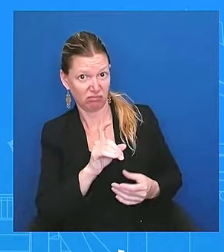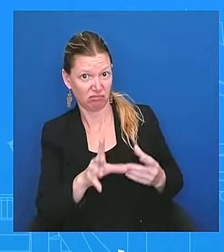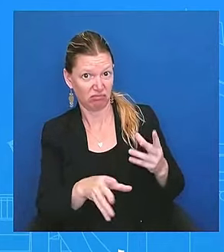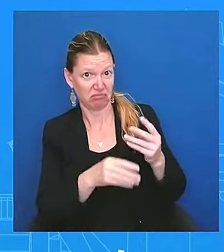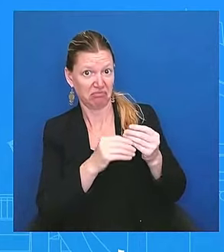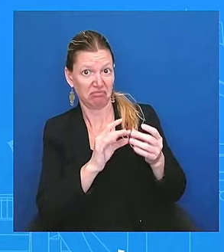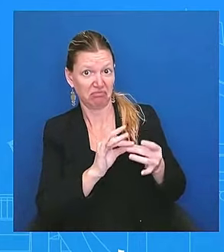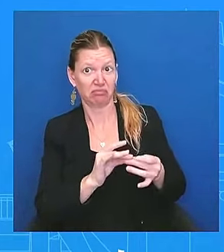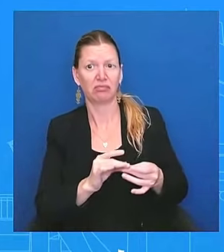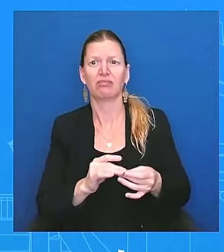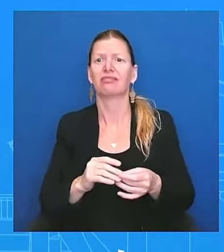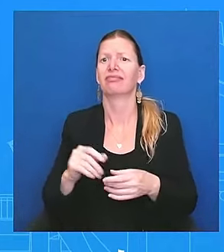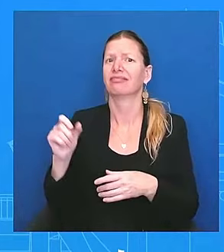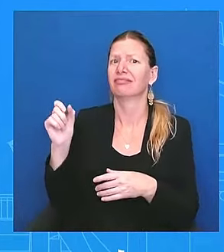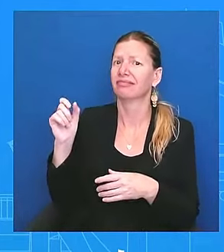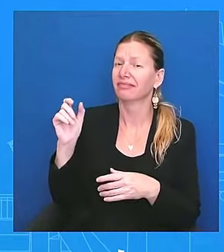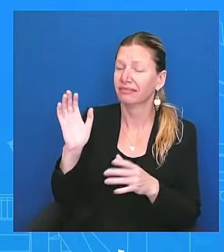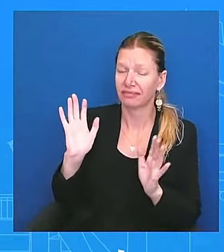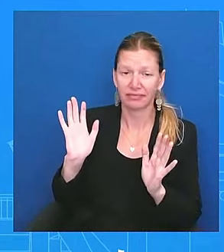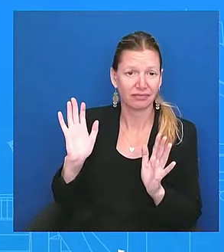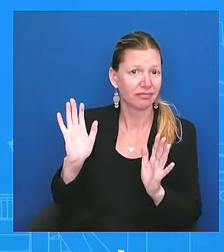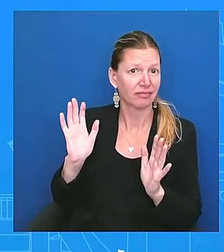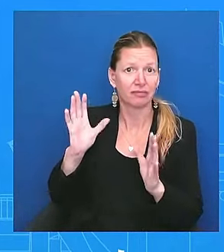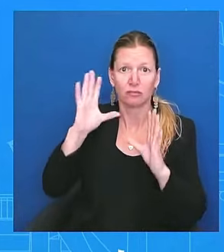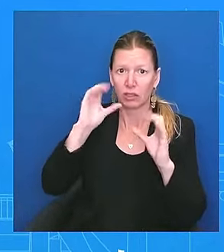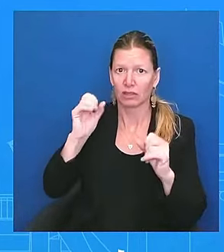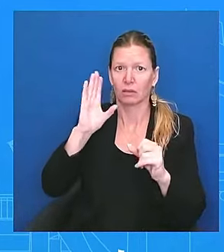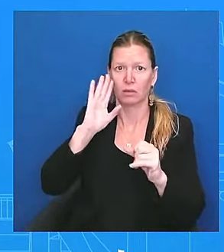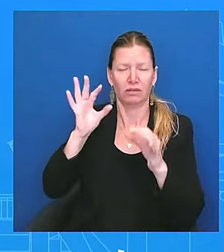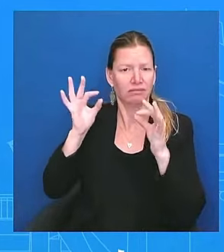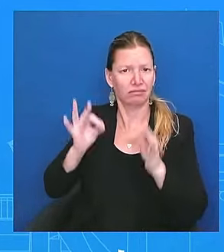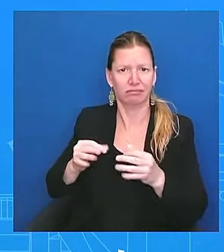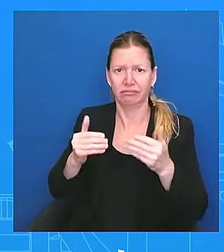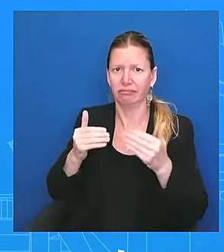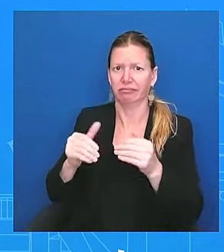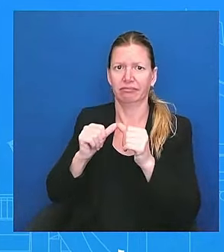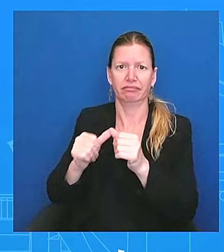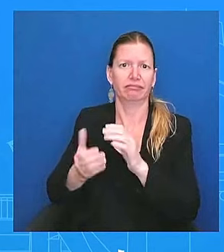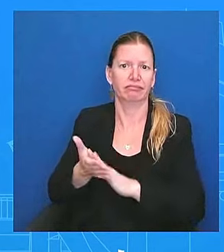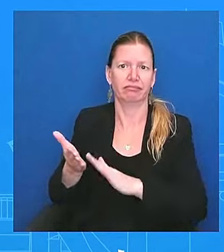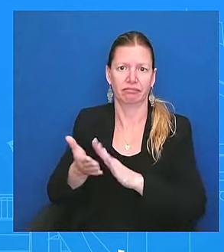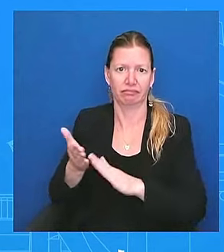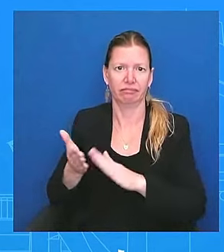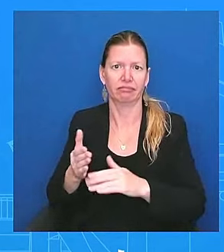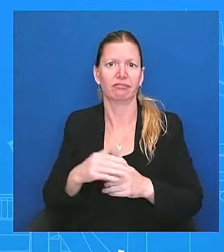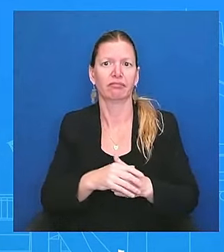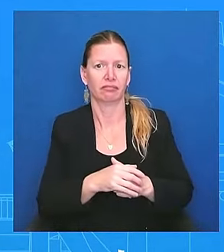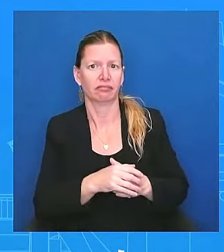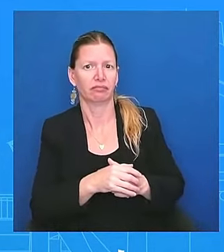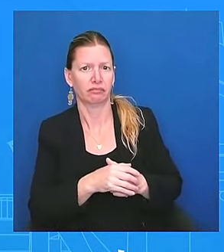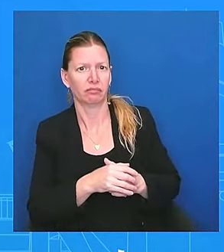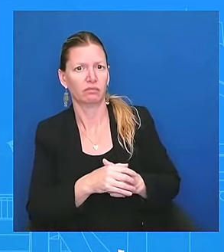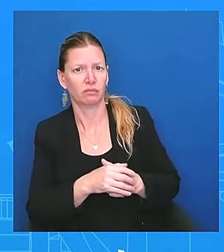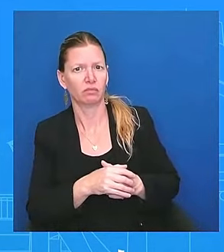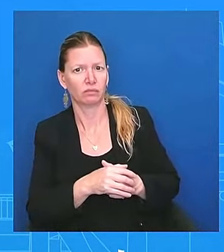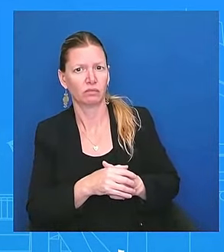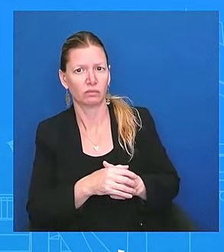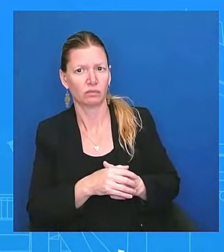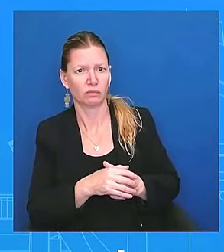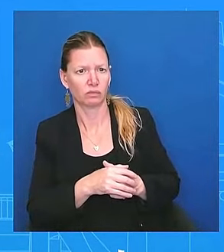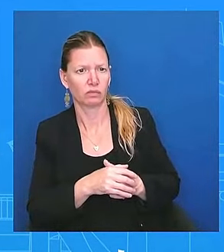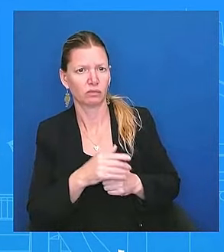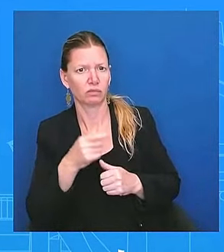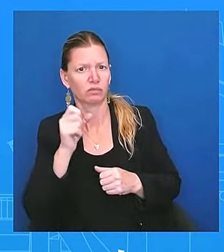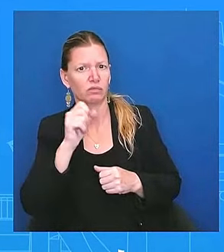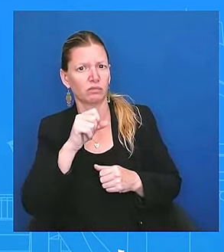with you his, his view. And we would invite the president to come here and tell us that directly. Noted, noted, But he's